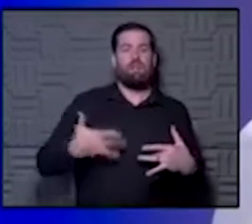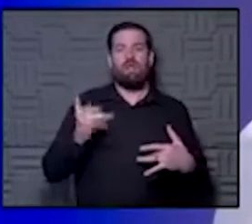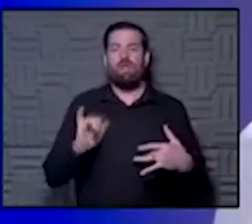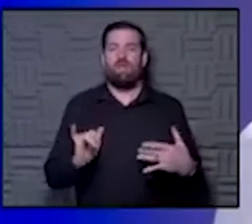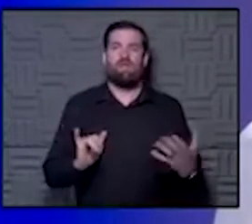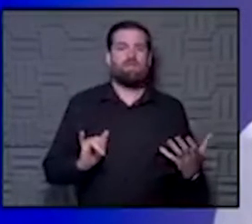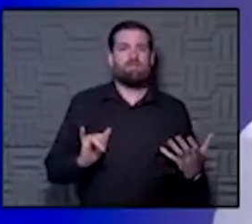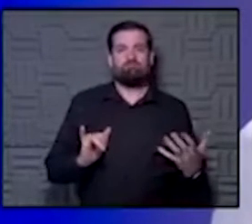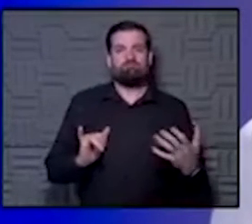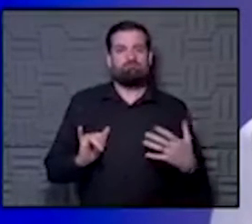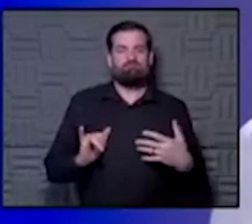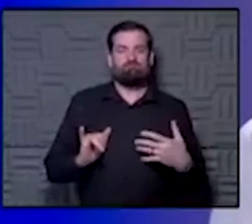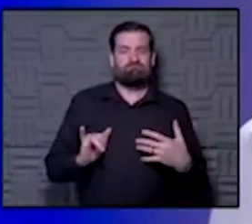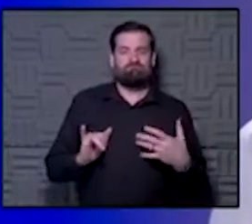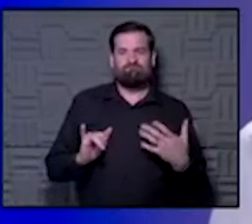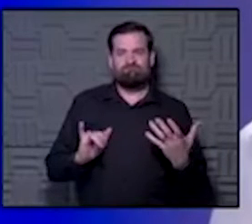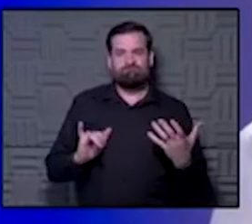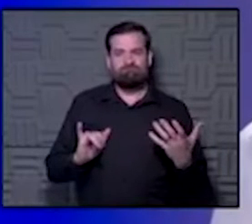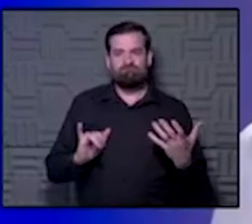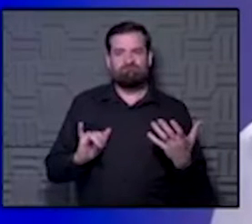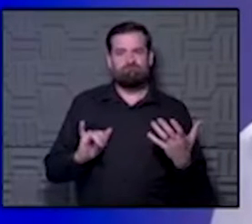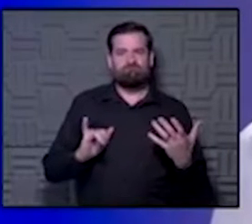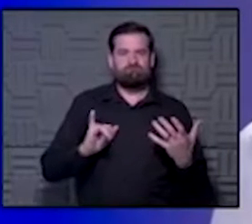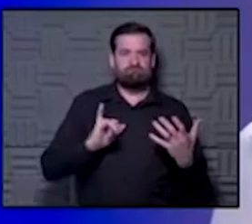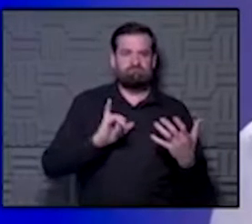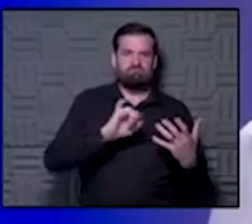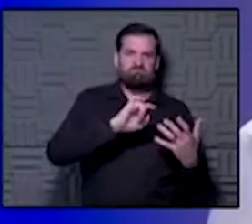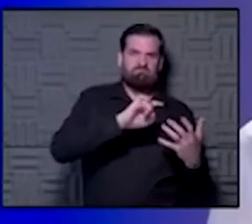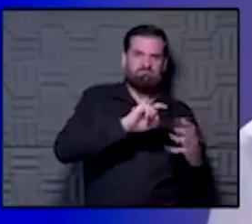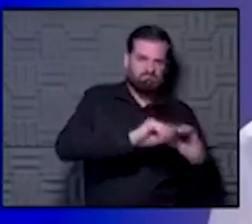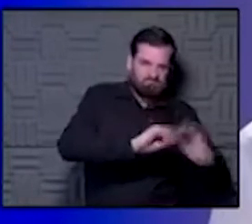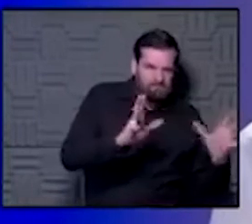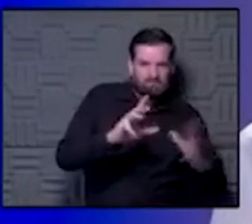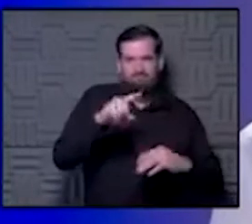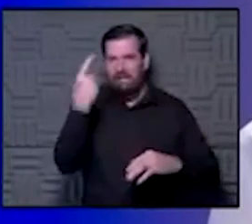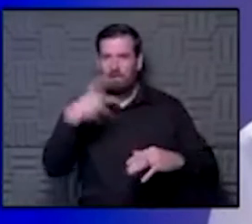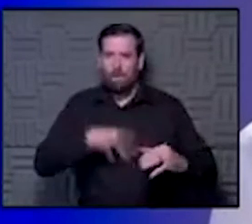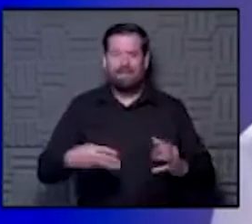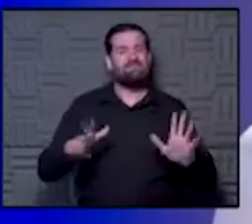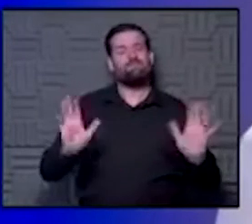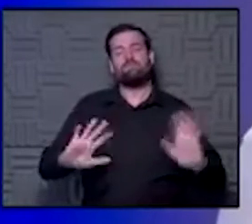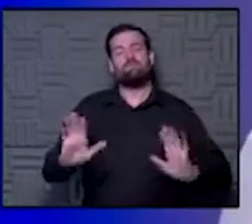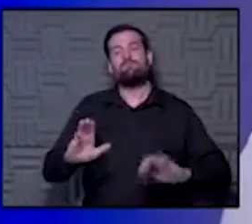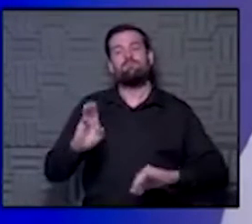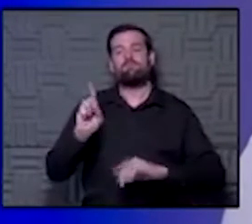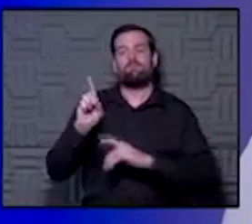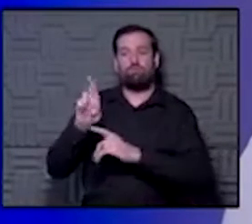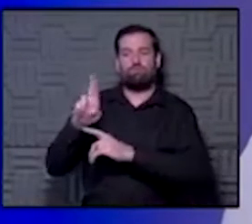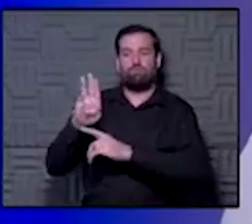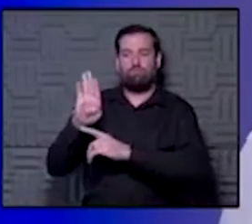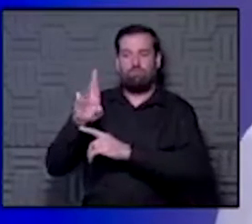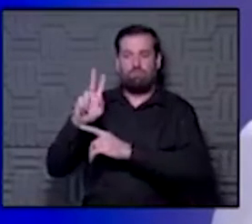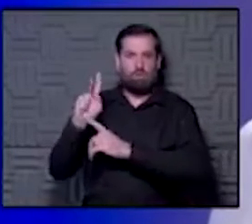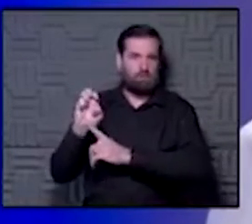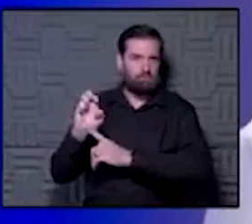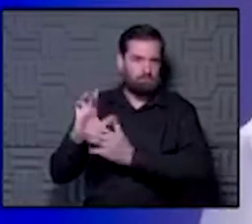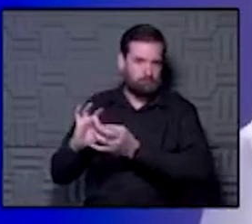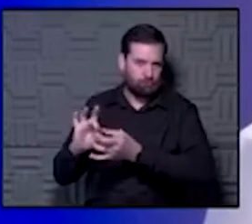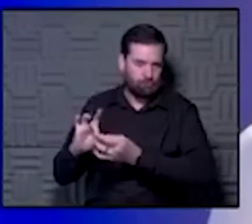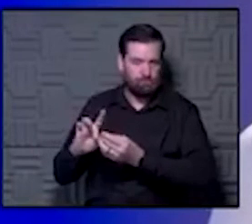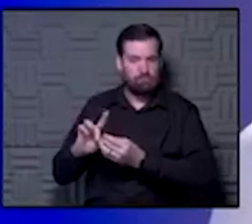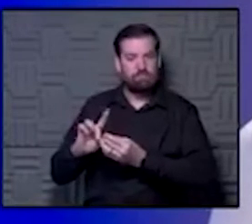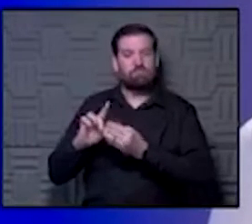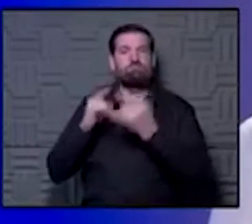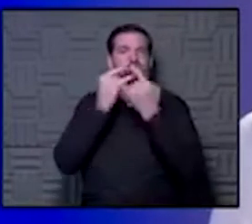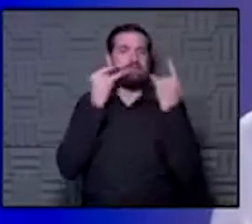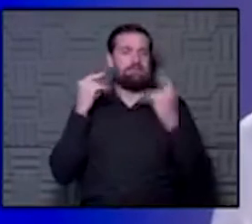in the black and white wording, but it's more of the concept. And Dr. Burke said this when she was on, too. This was about the